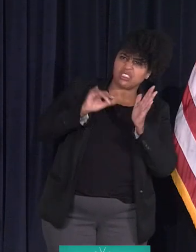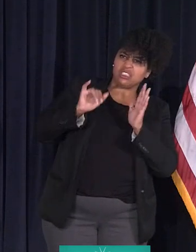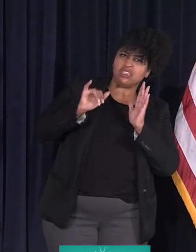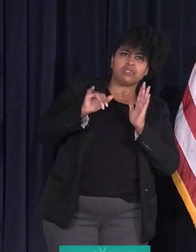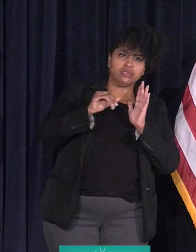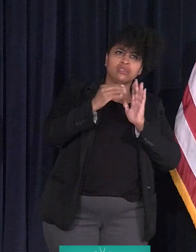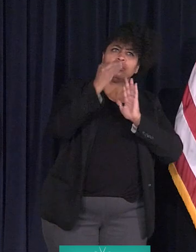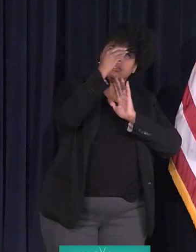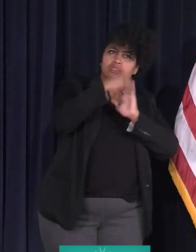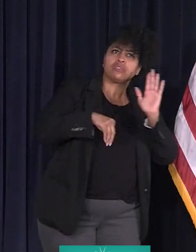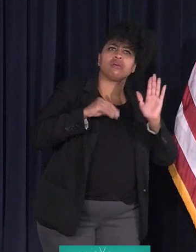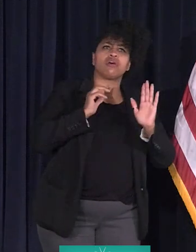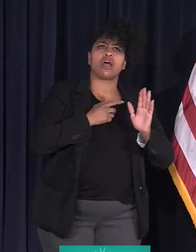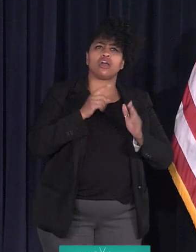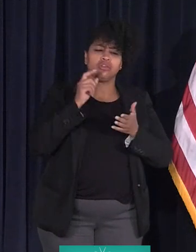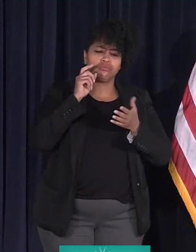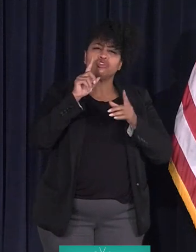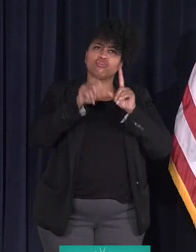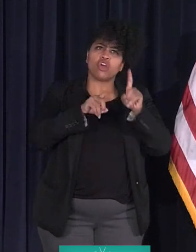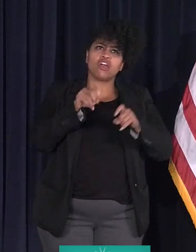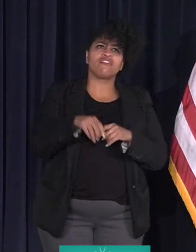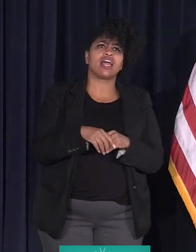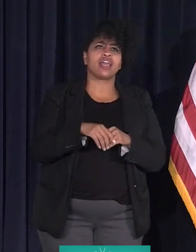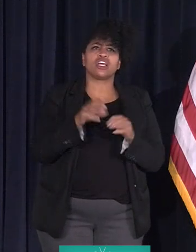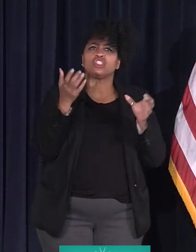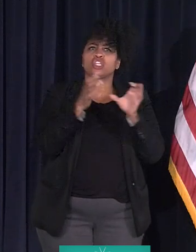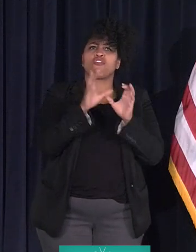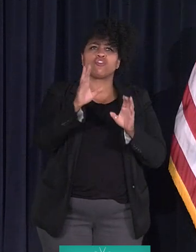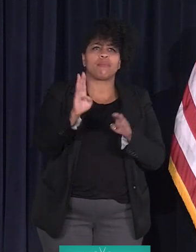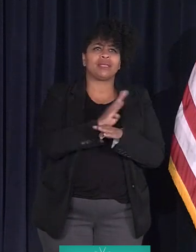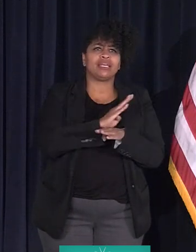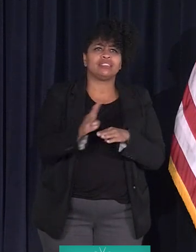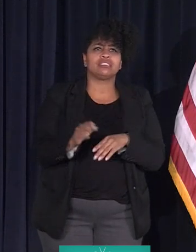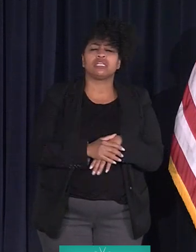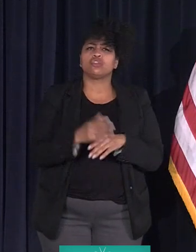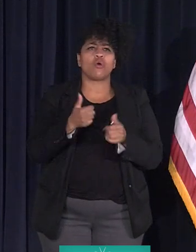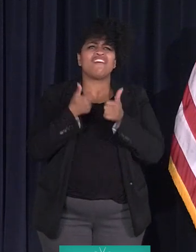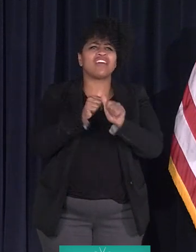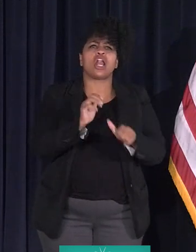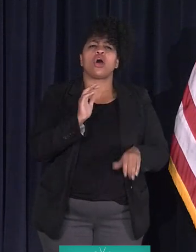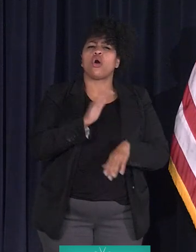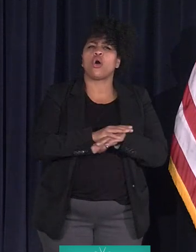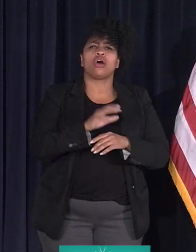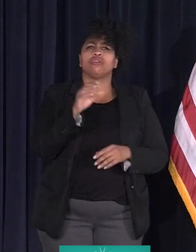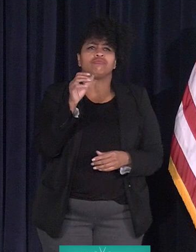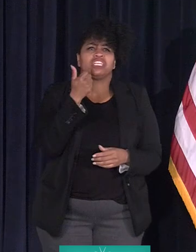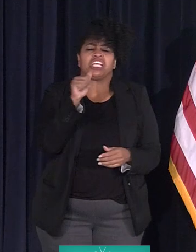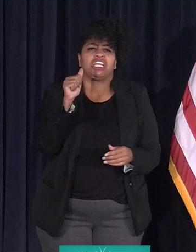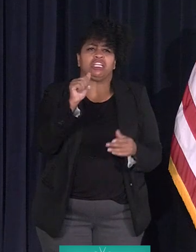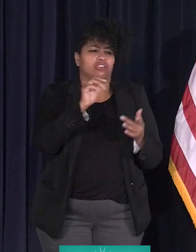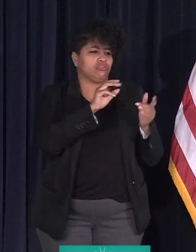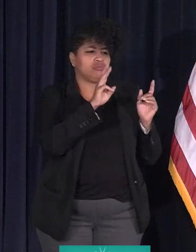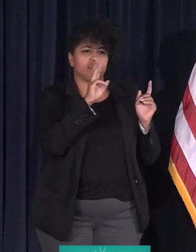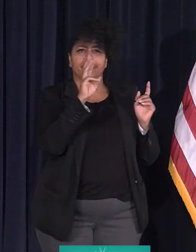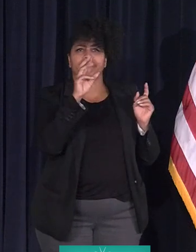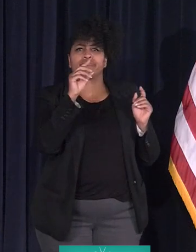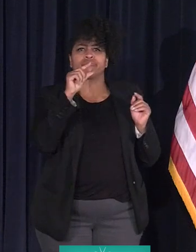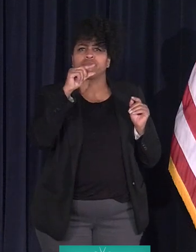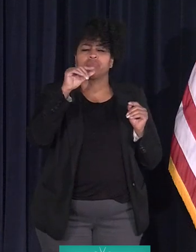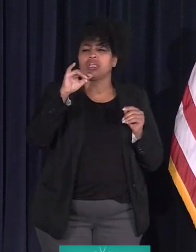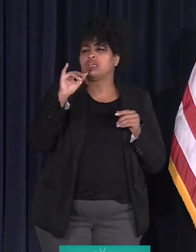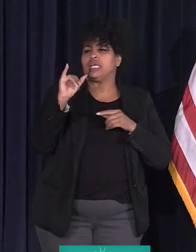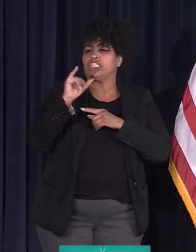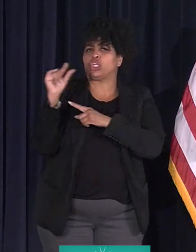joining one of our race conversations, certifying your business, or even just following us on social media, there is a role for you to play